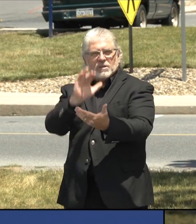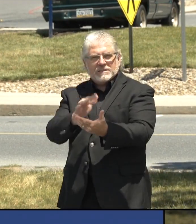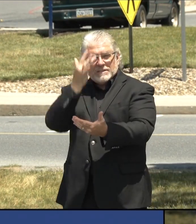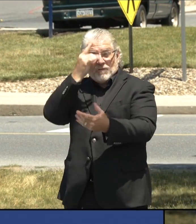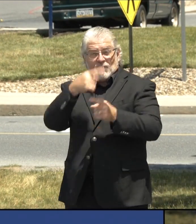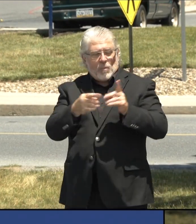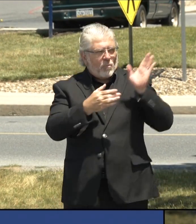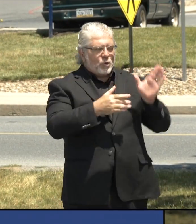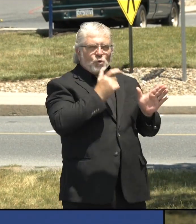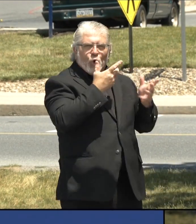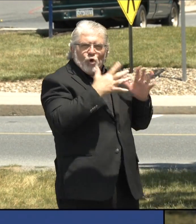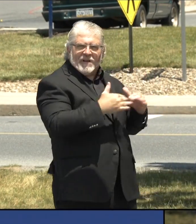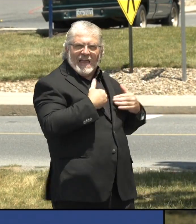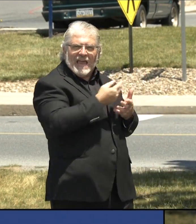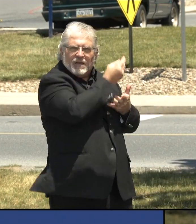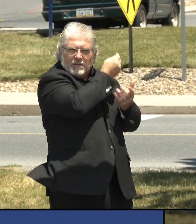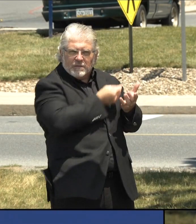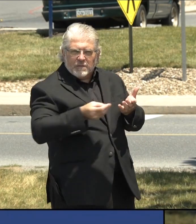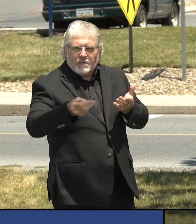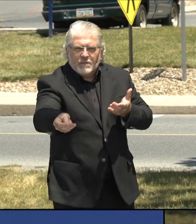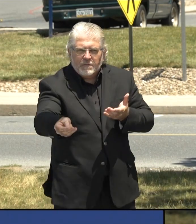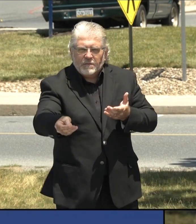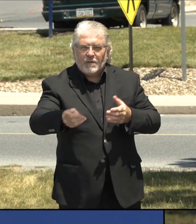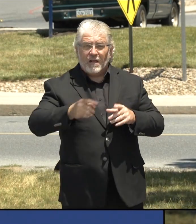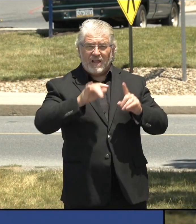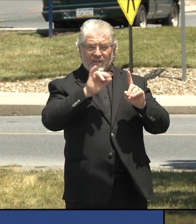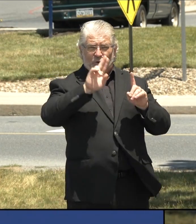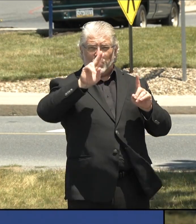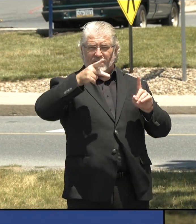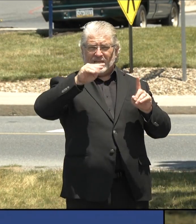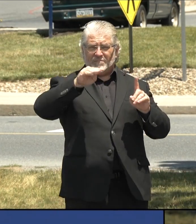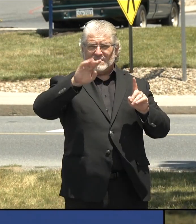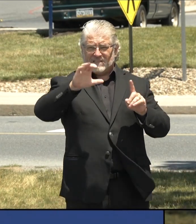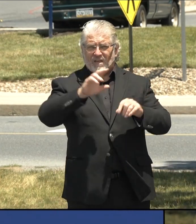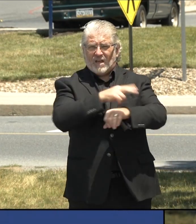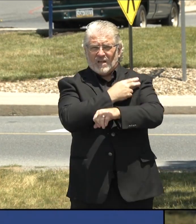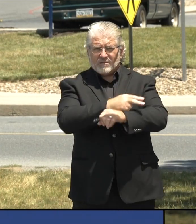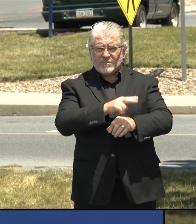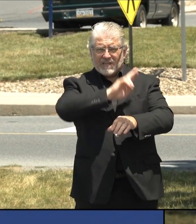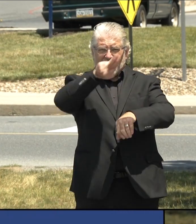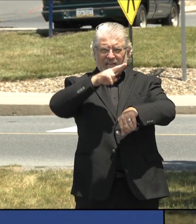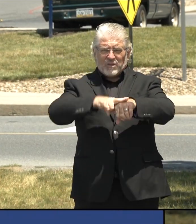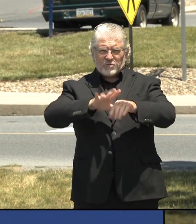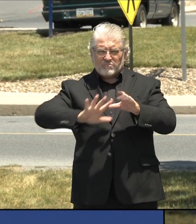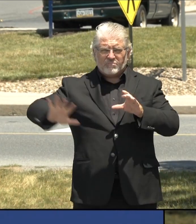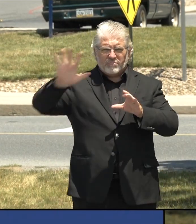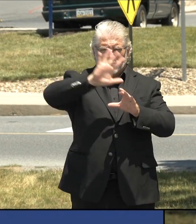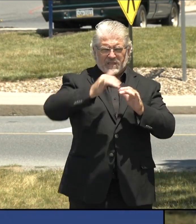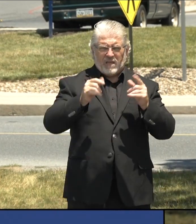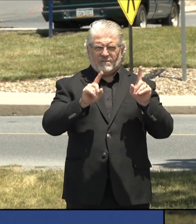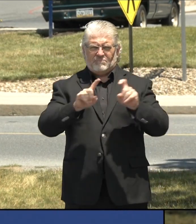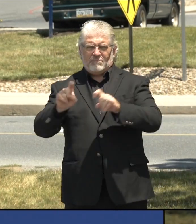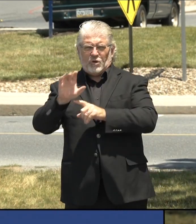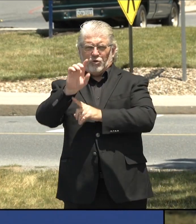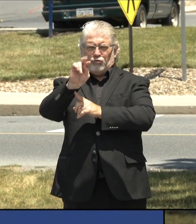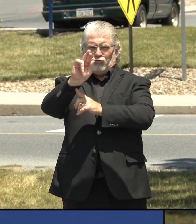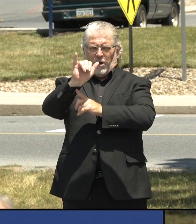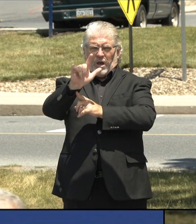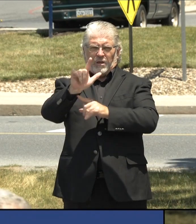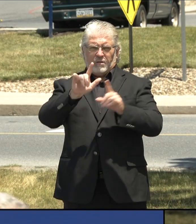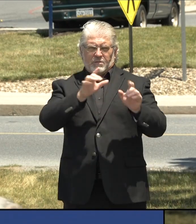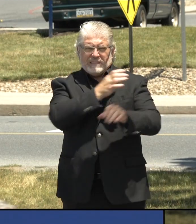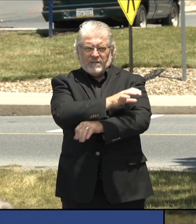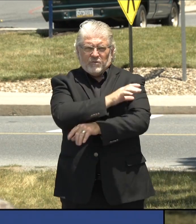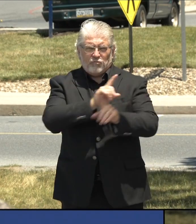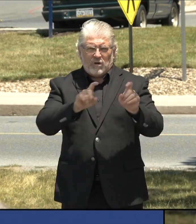of a national clinical trial. The goal of the program is to find out if blood containing antibodies for the disease can reduce the severity